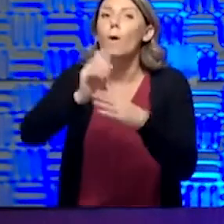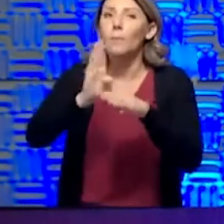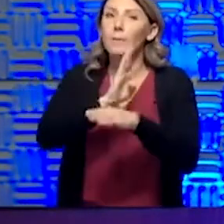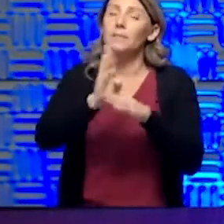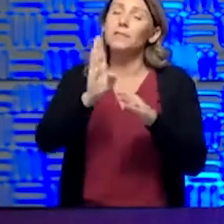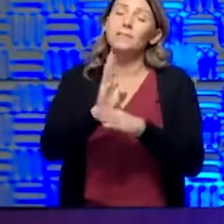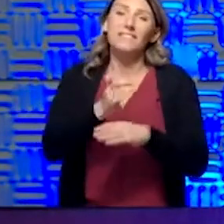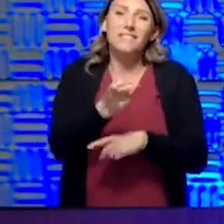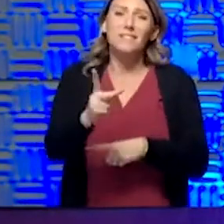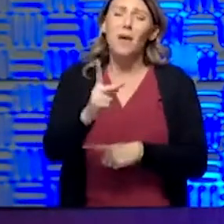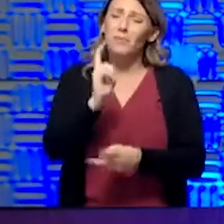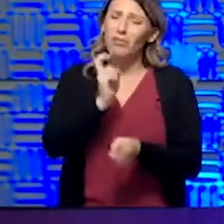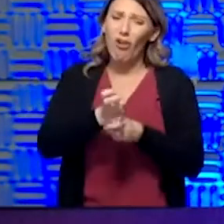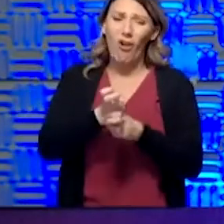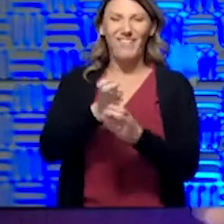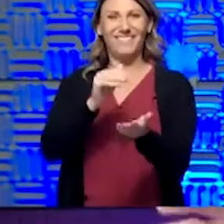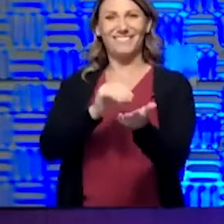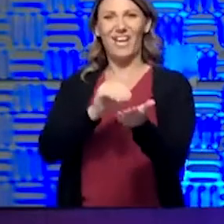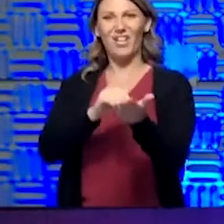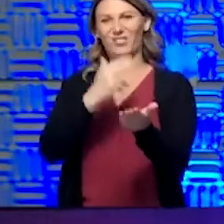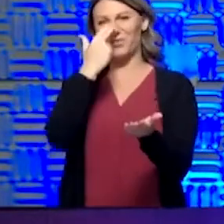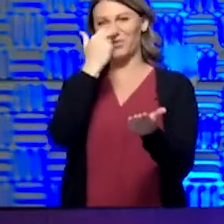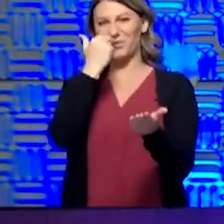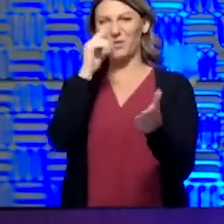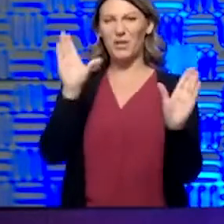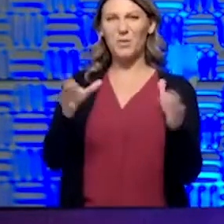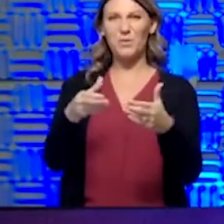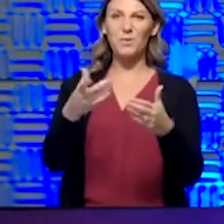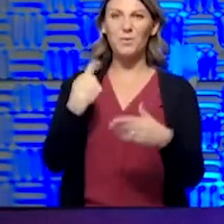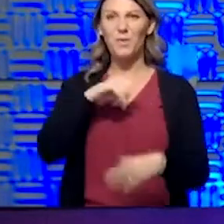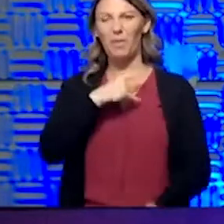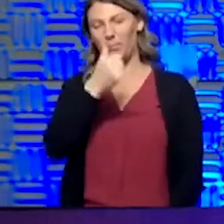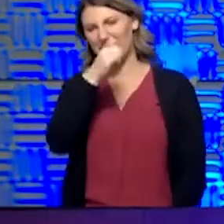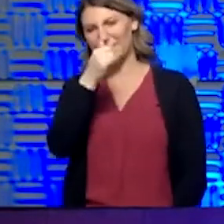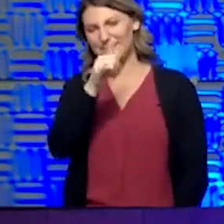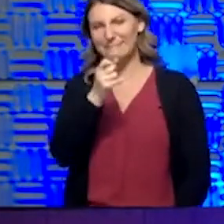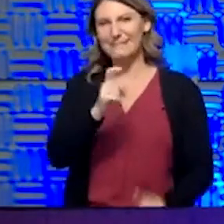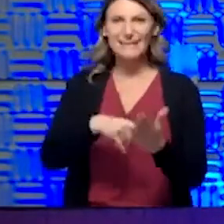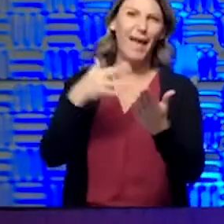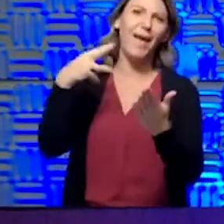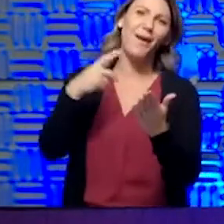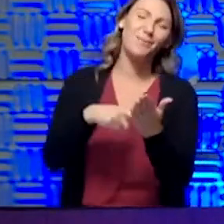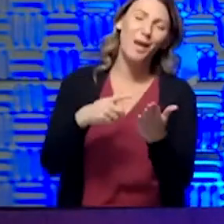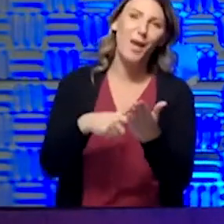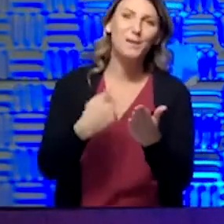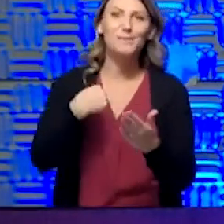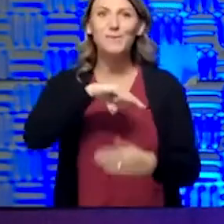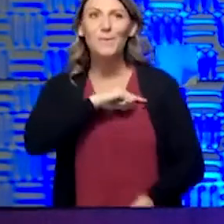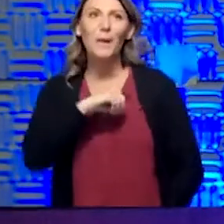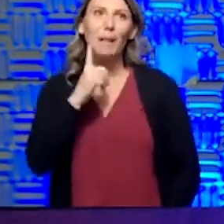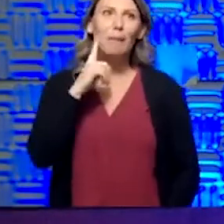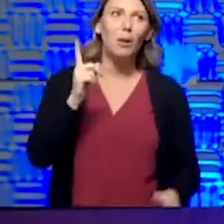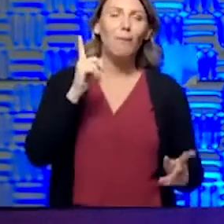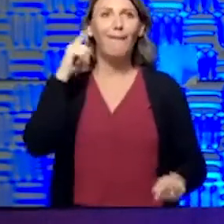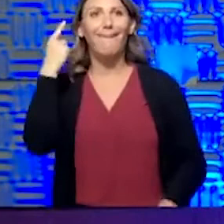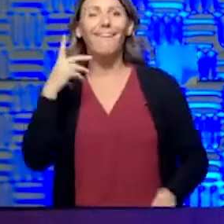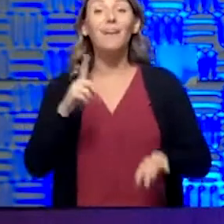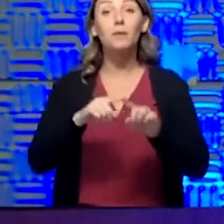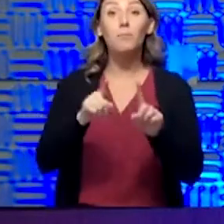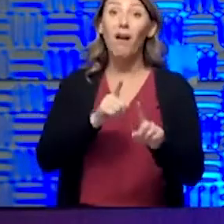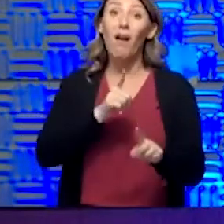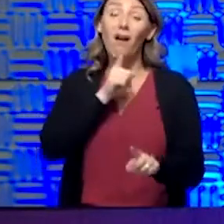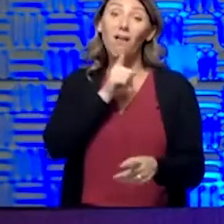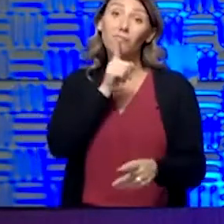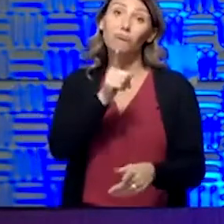really hard. You know, physicians are kind of a funny breed. We're a little goofy sometimes, and sometimes we can be a little aloof. But the truth